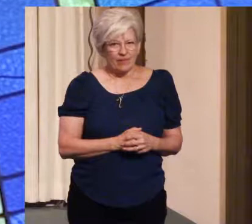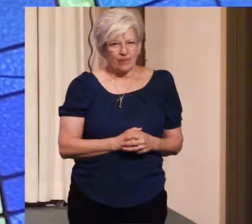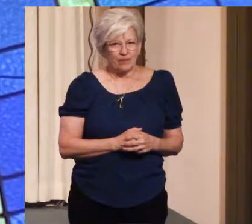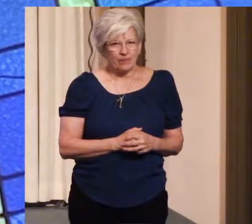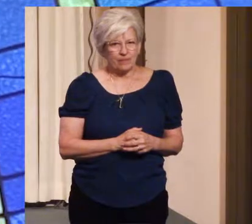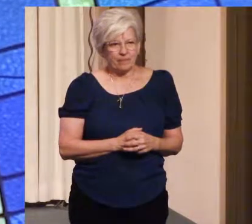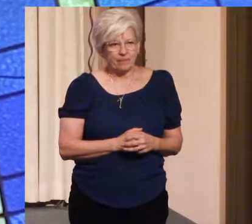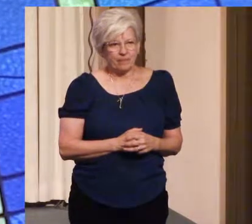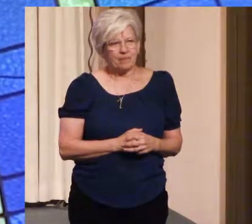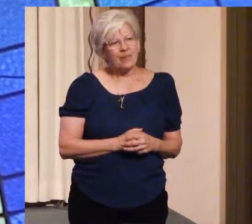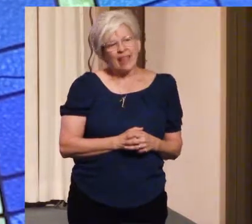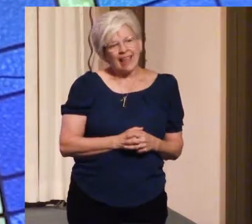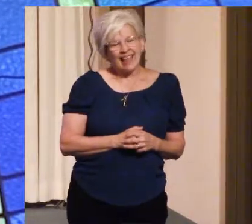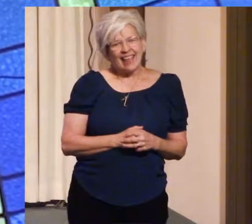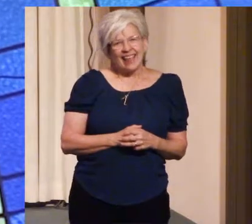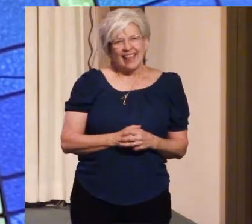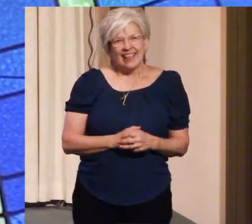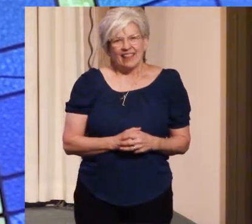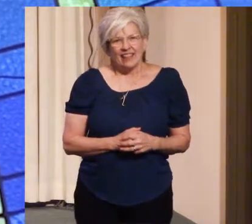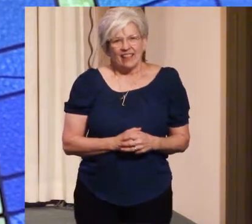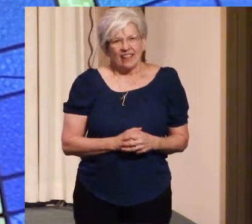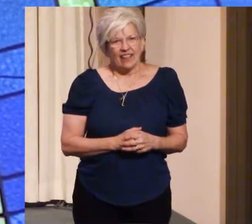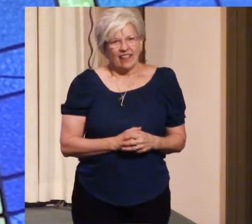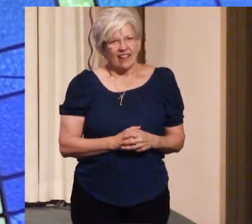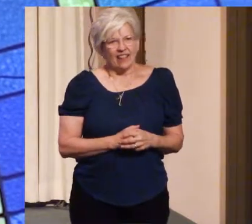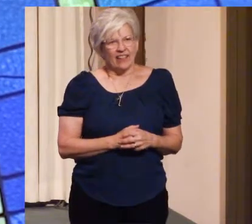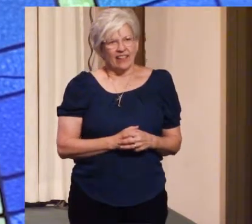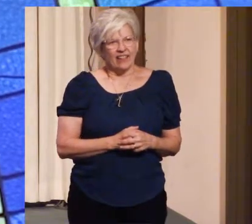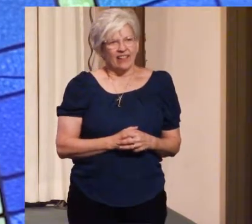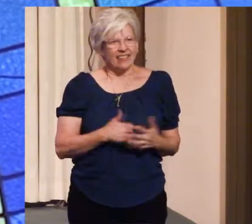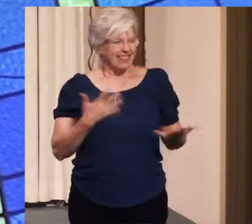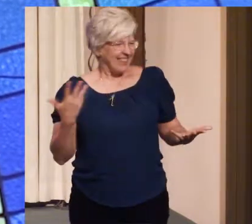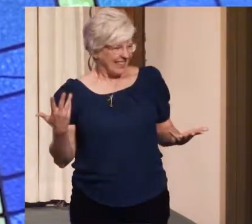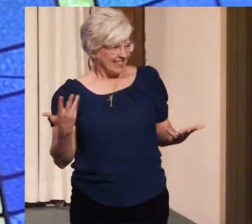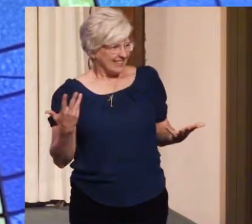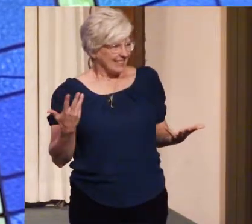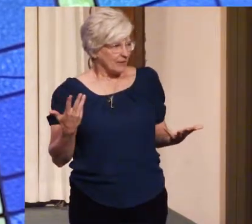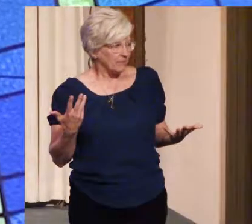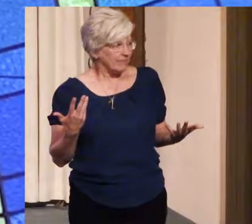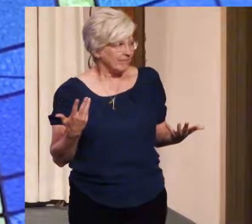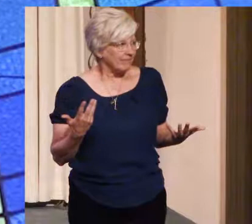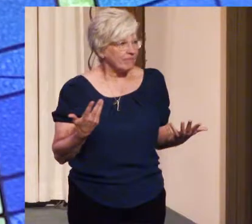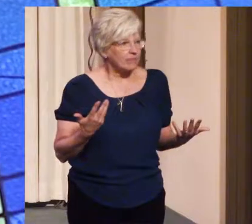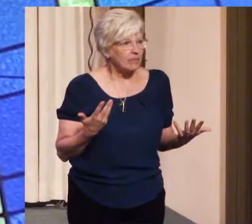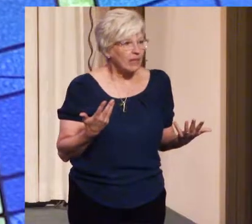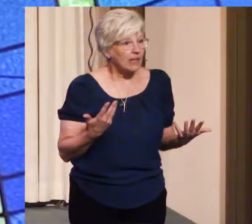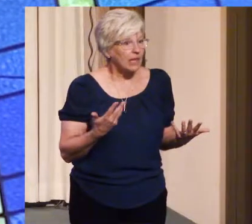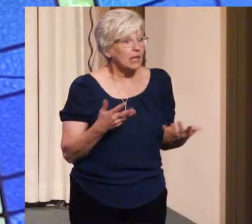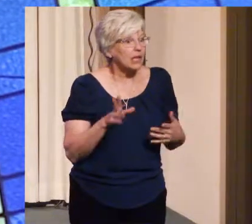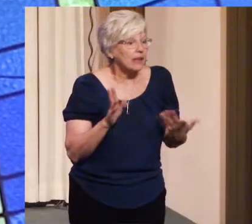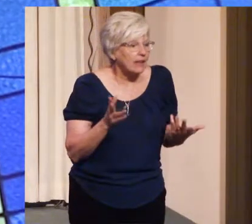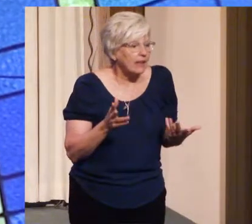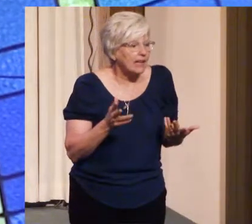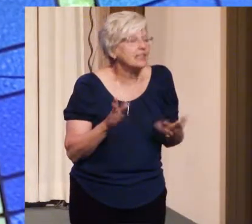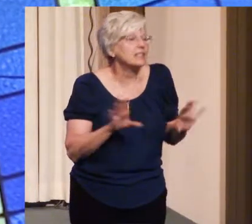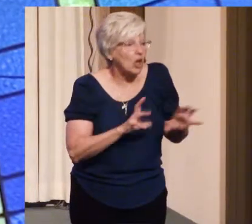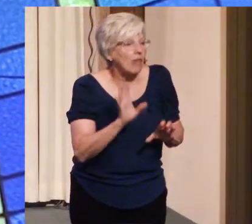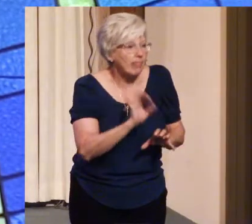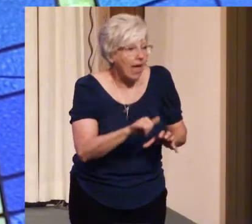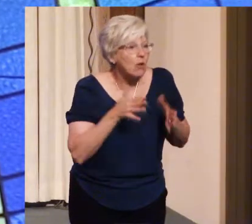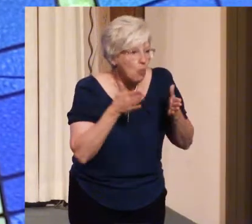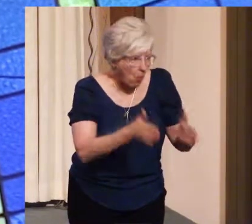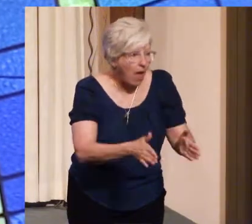This imagery is used on purpose, and it helps us to